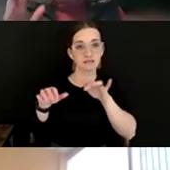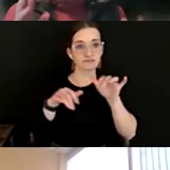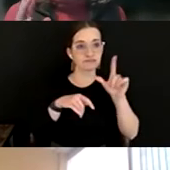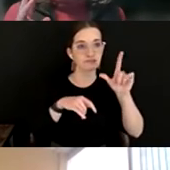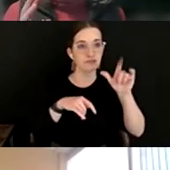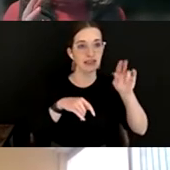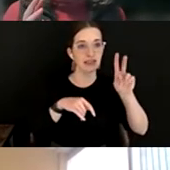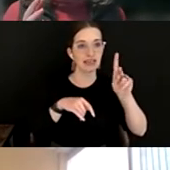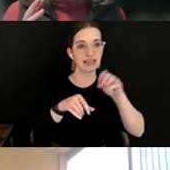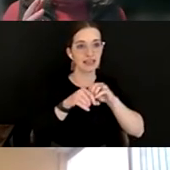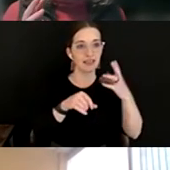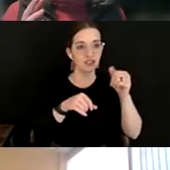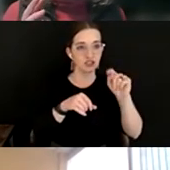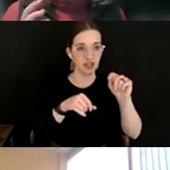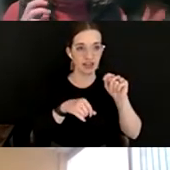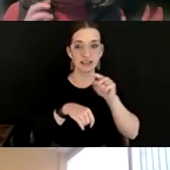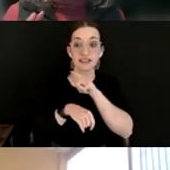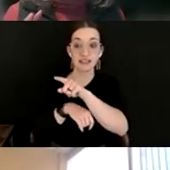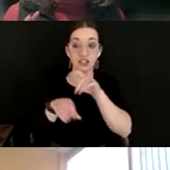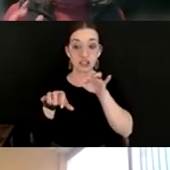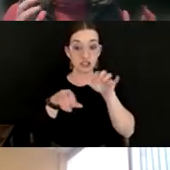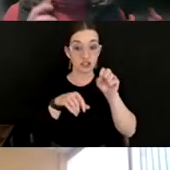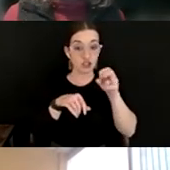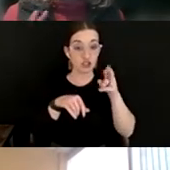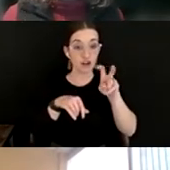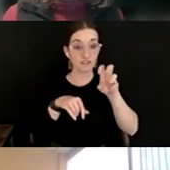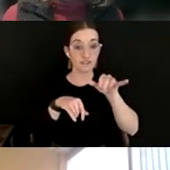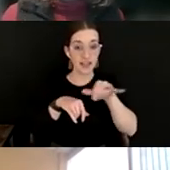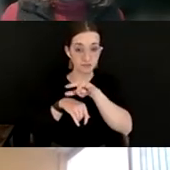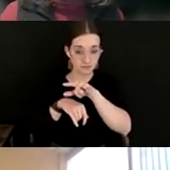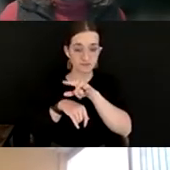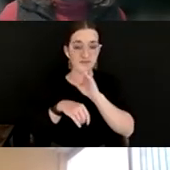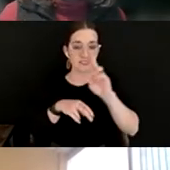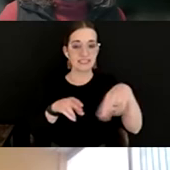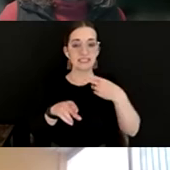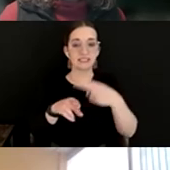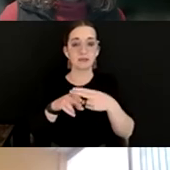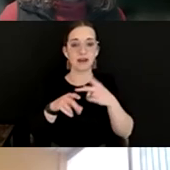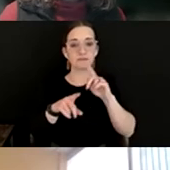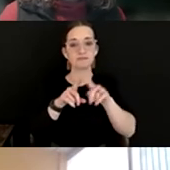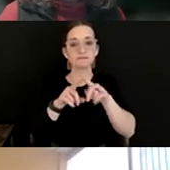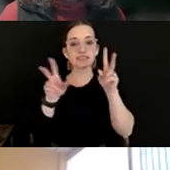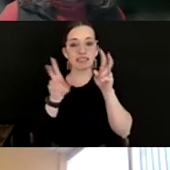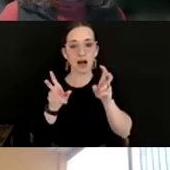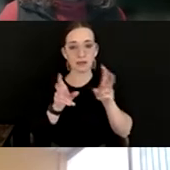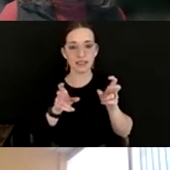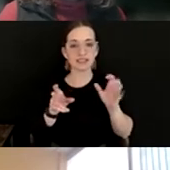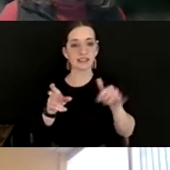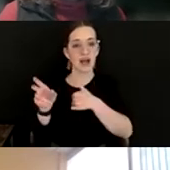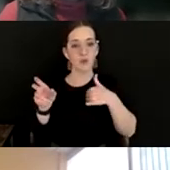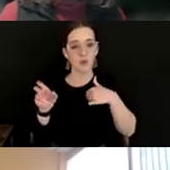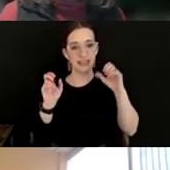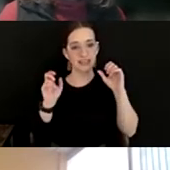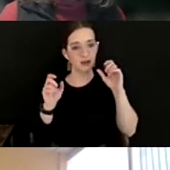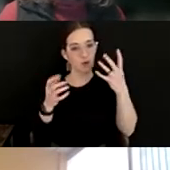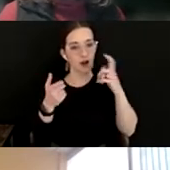upvoting particular topics or bunches of topics that we can probe more deeply at a